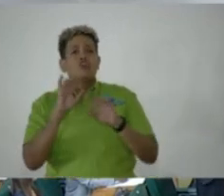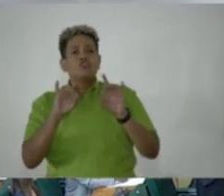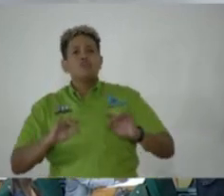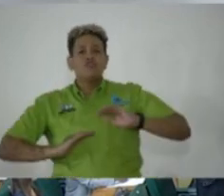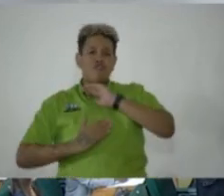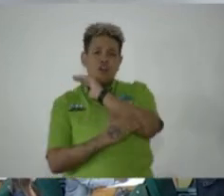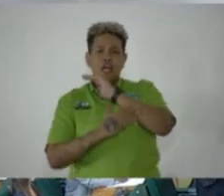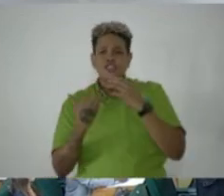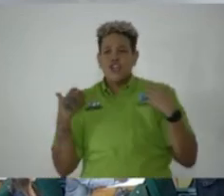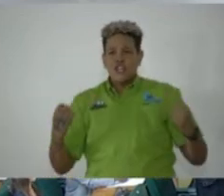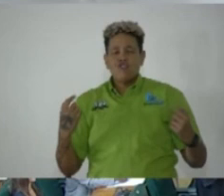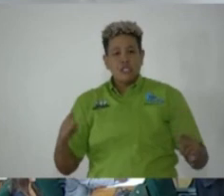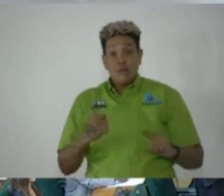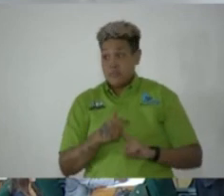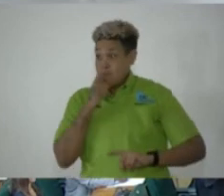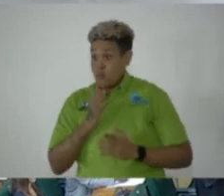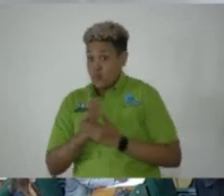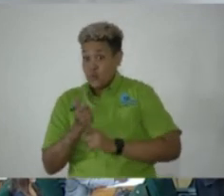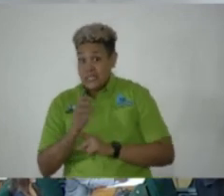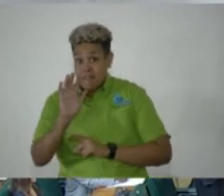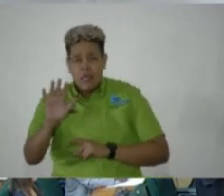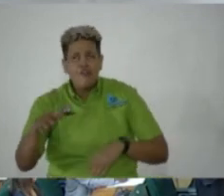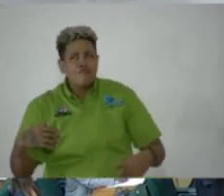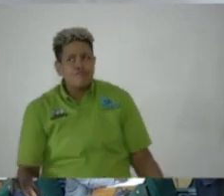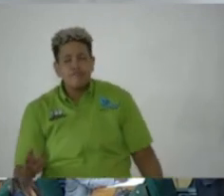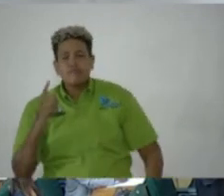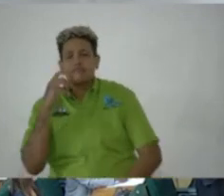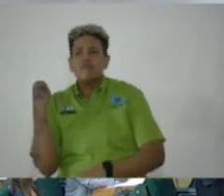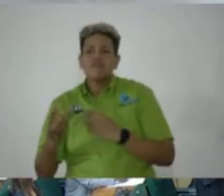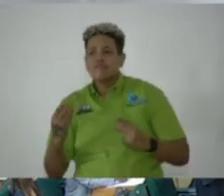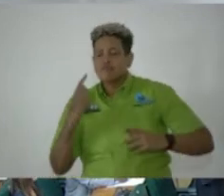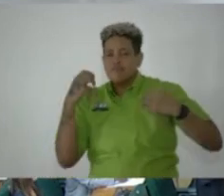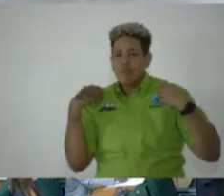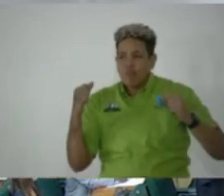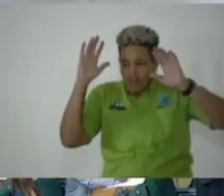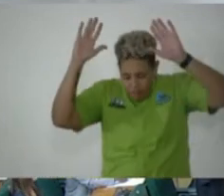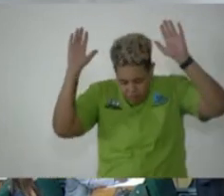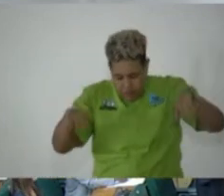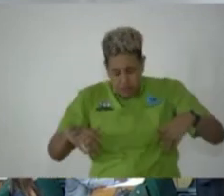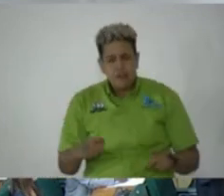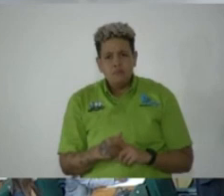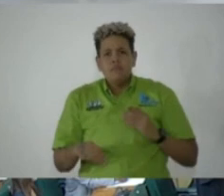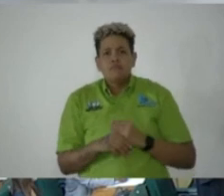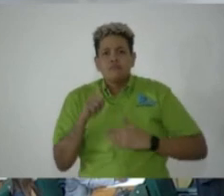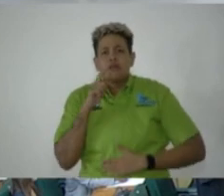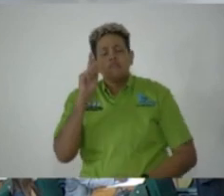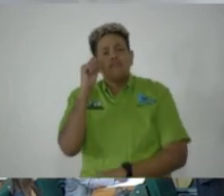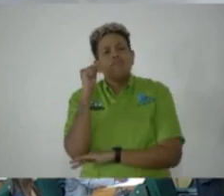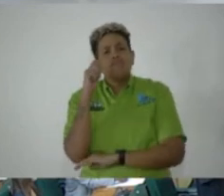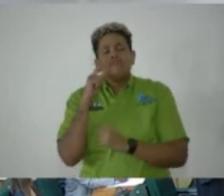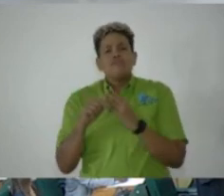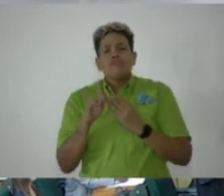national heroes who by virtue of their unbridled bravery, fierce determination and